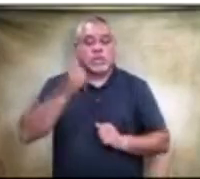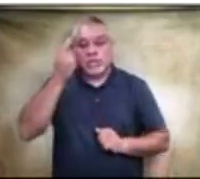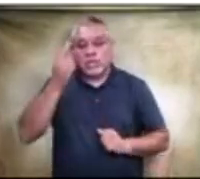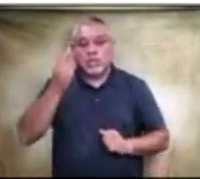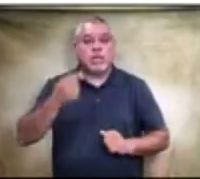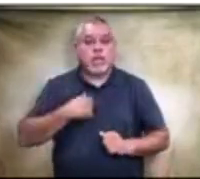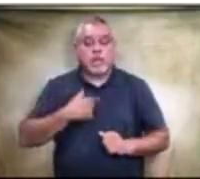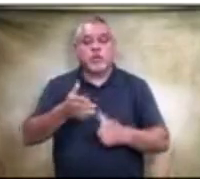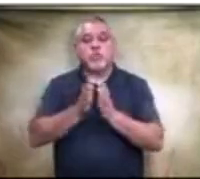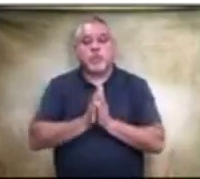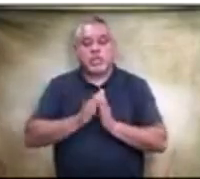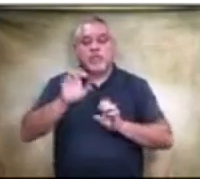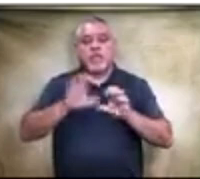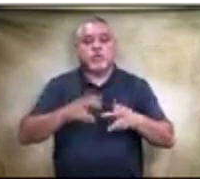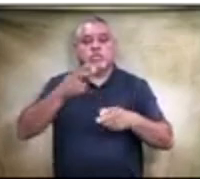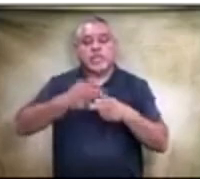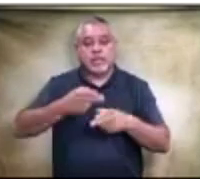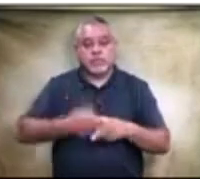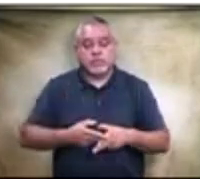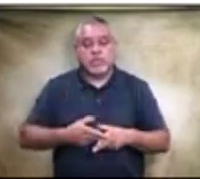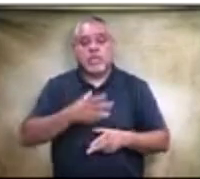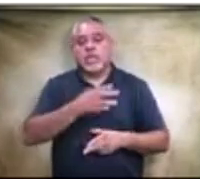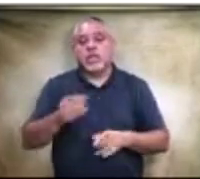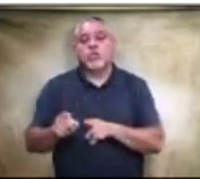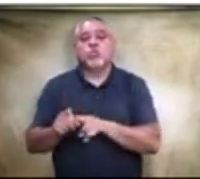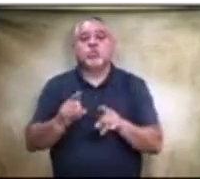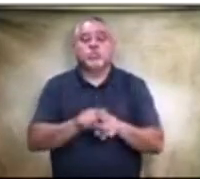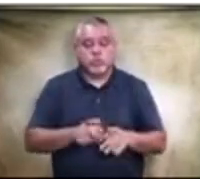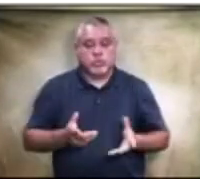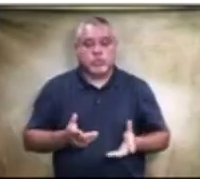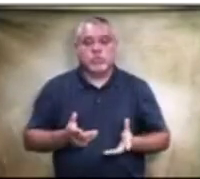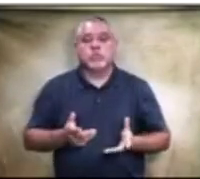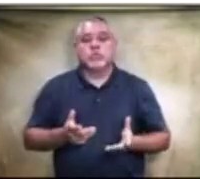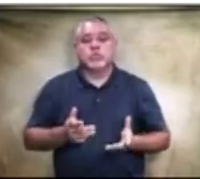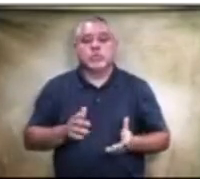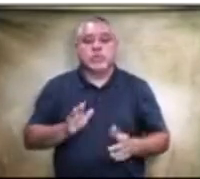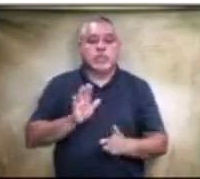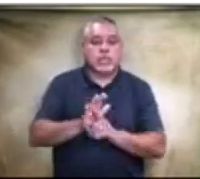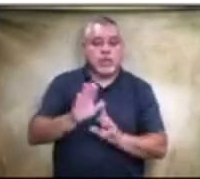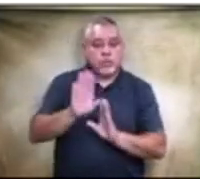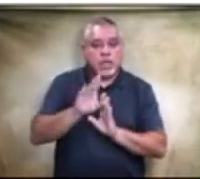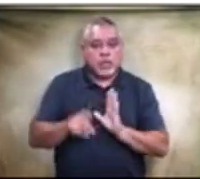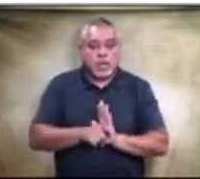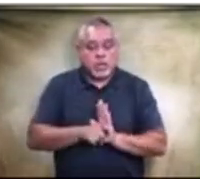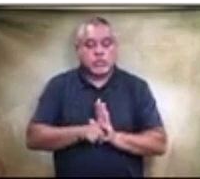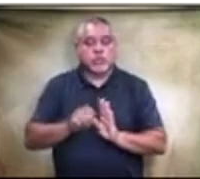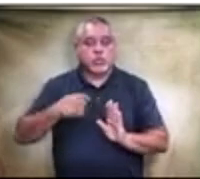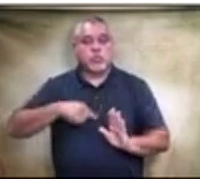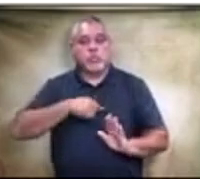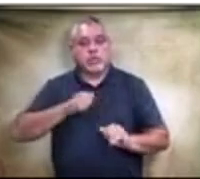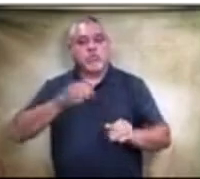the evaluators' names and also their background so that we can determine